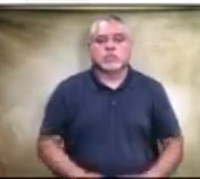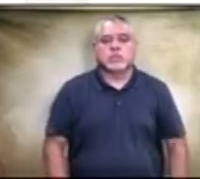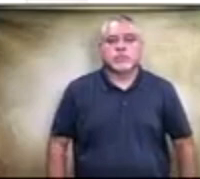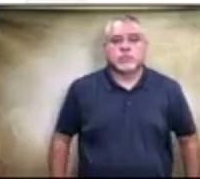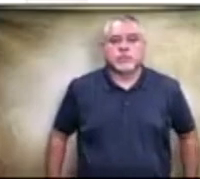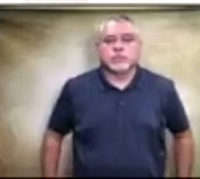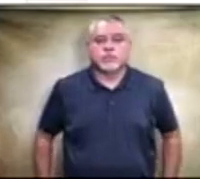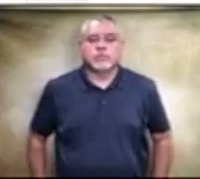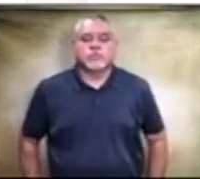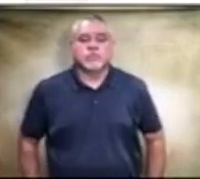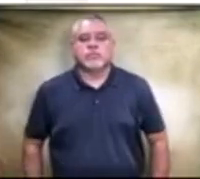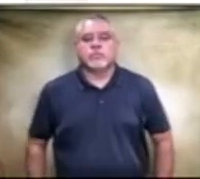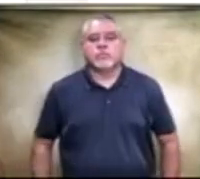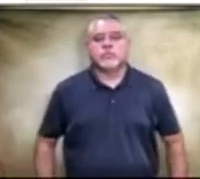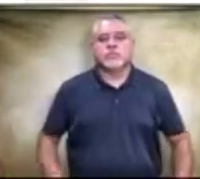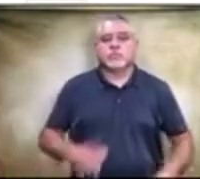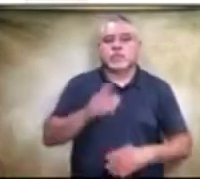Mr. have any questions?